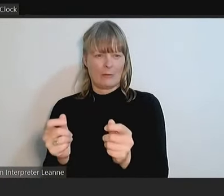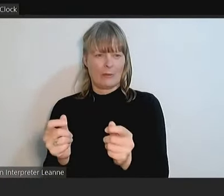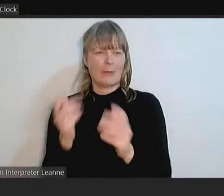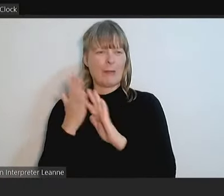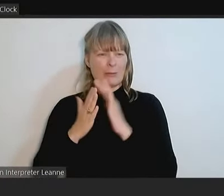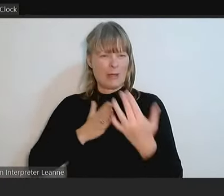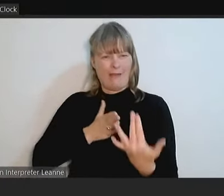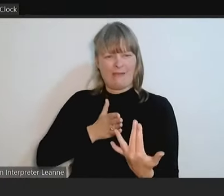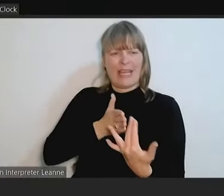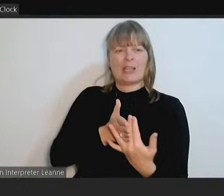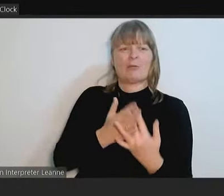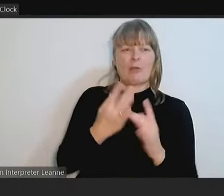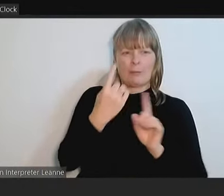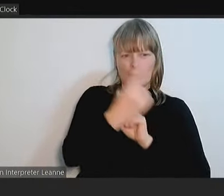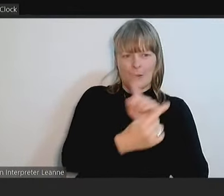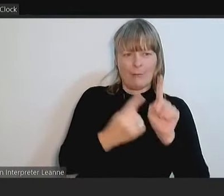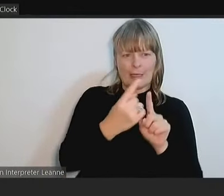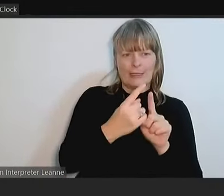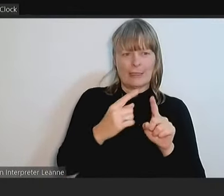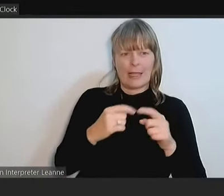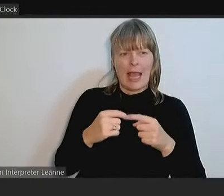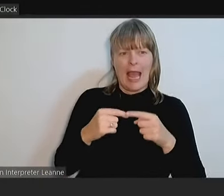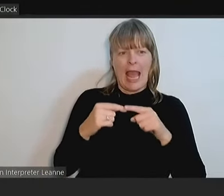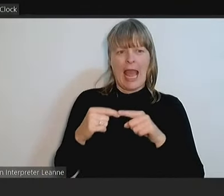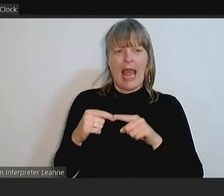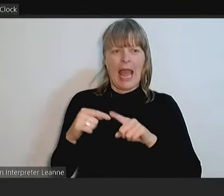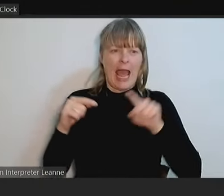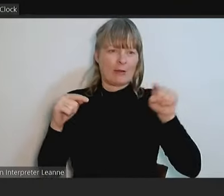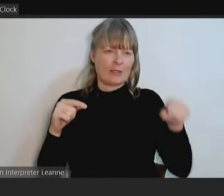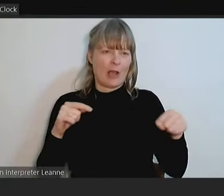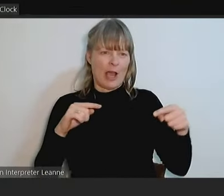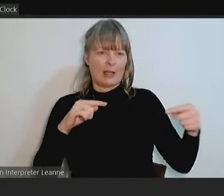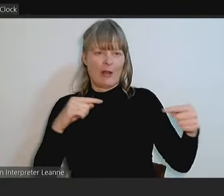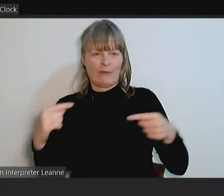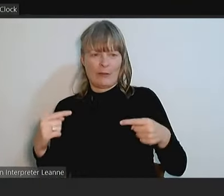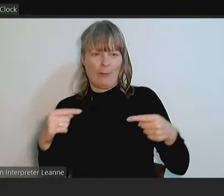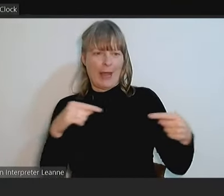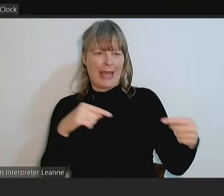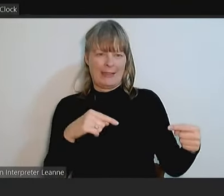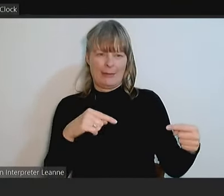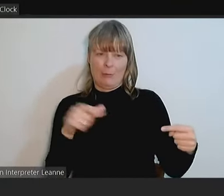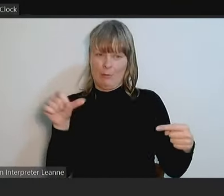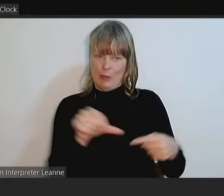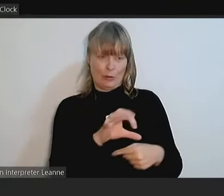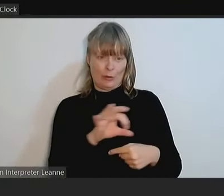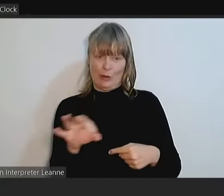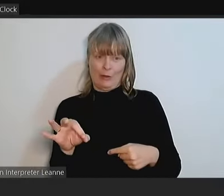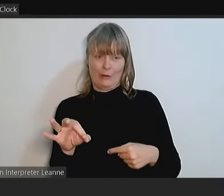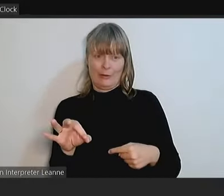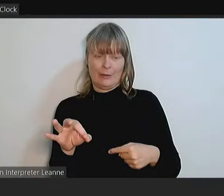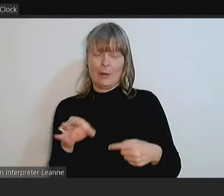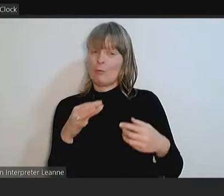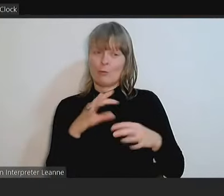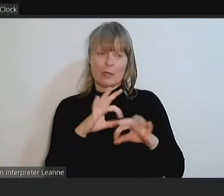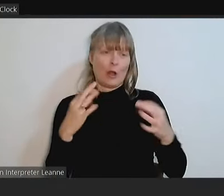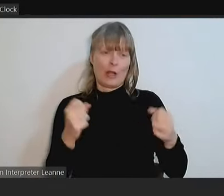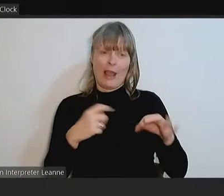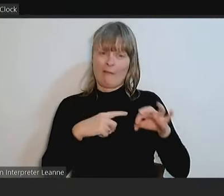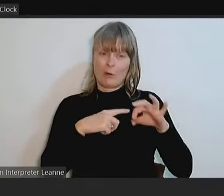We're outside of debate to ask questions when it's well established that we don't have questions in the middle of a debate.